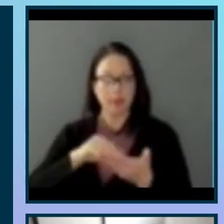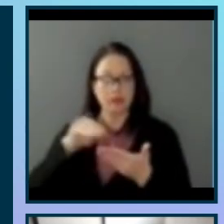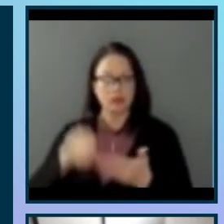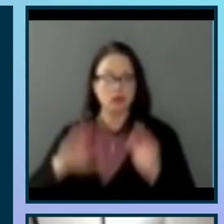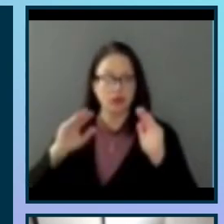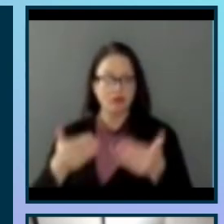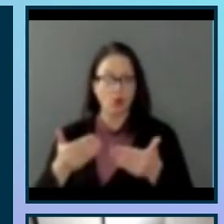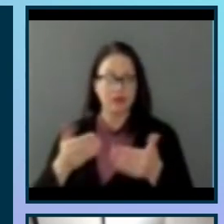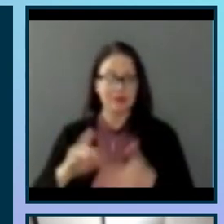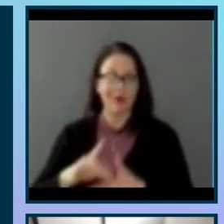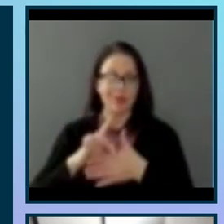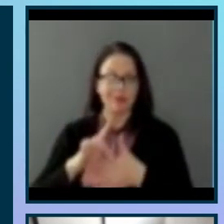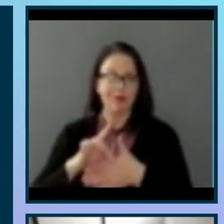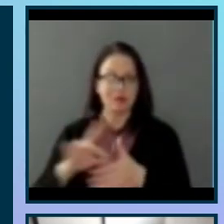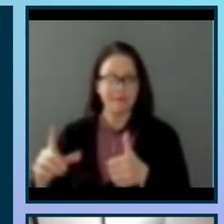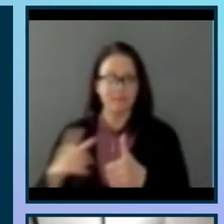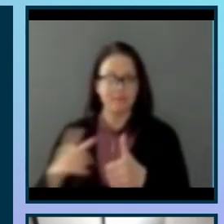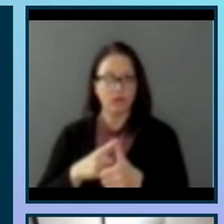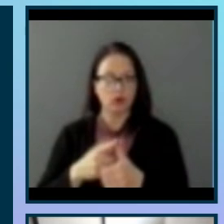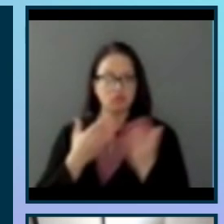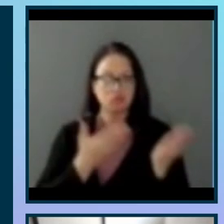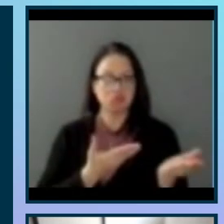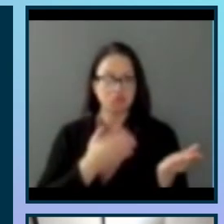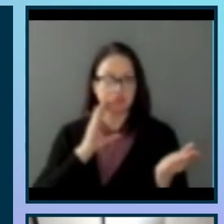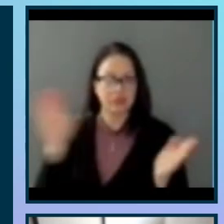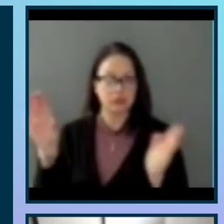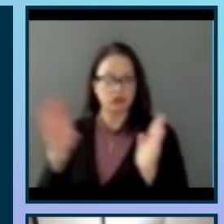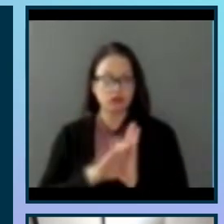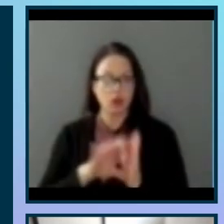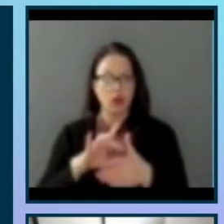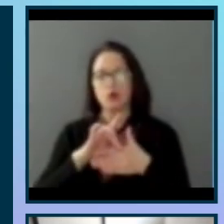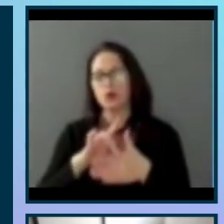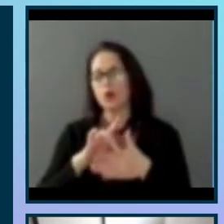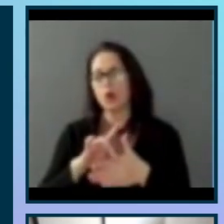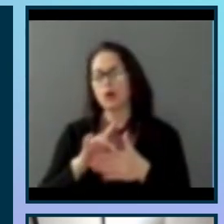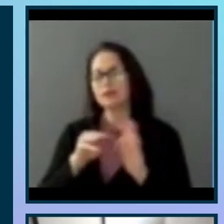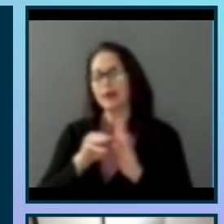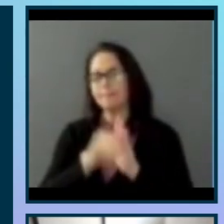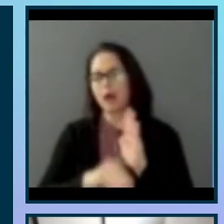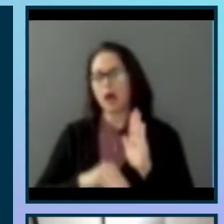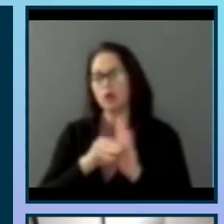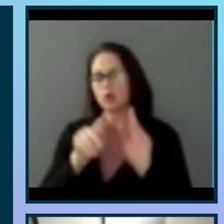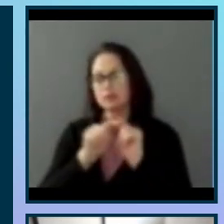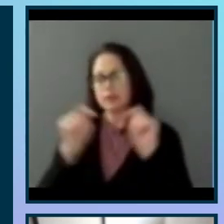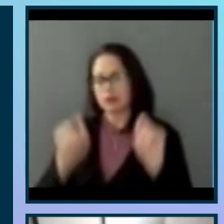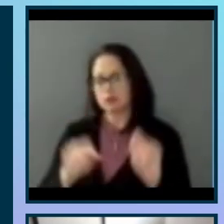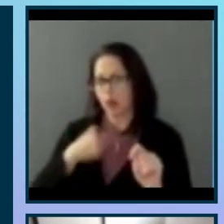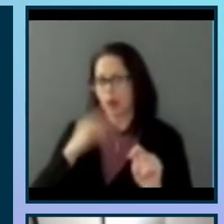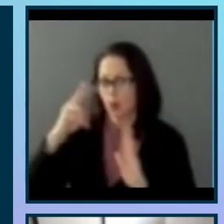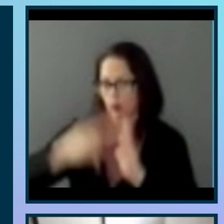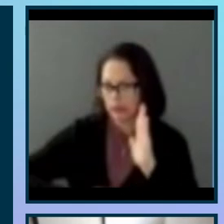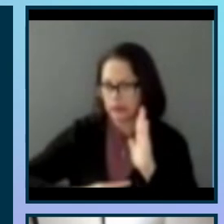content first. Here I have an image of a content model template so I'm just going to go through what's on the template.